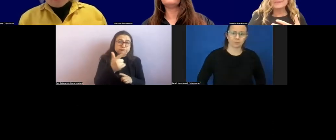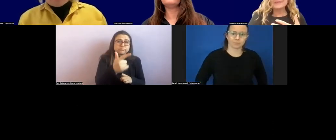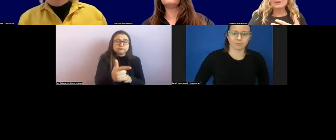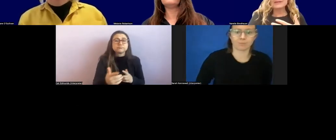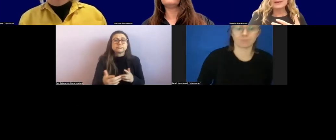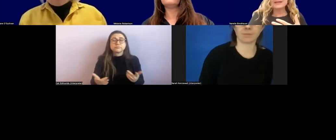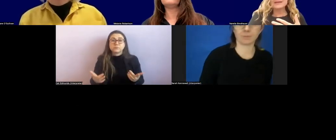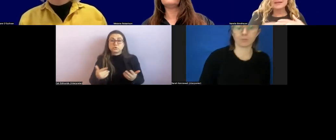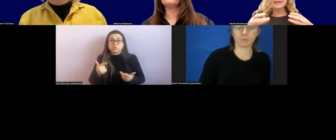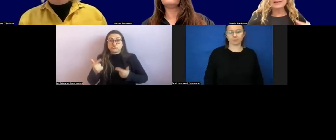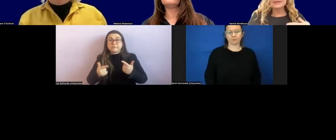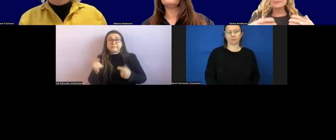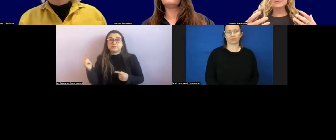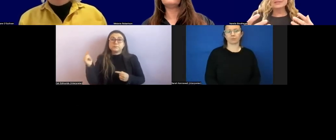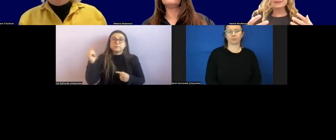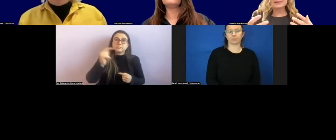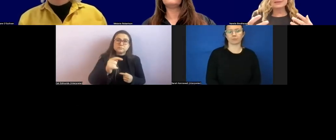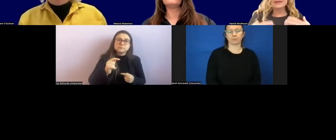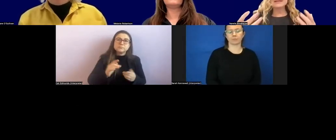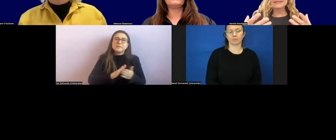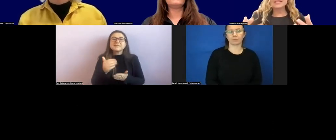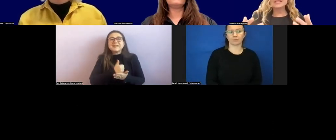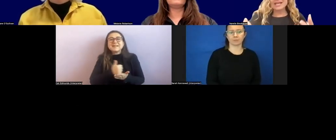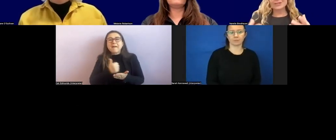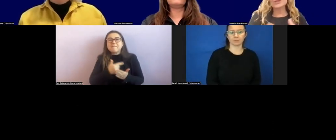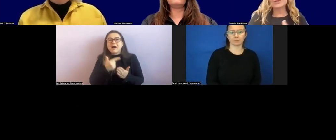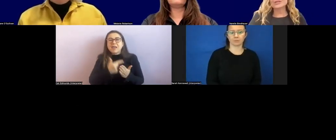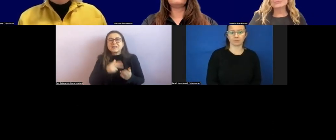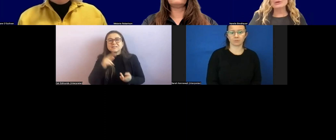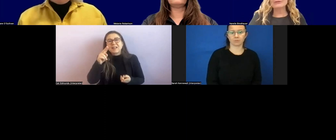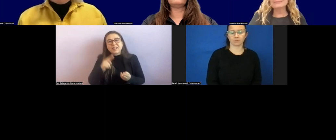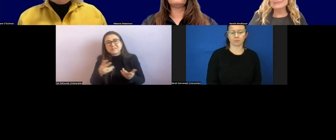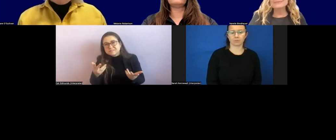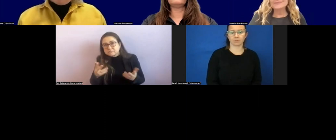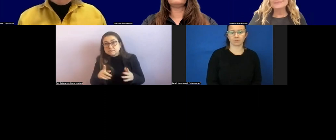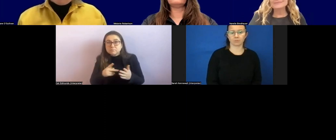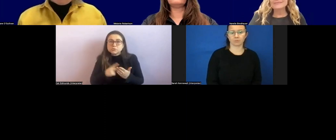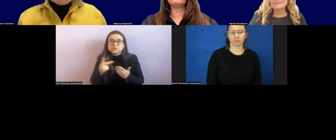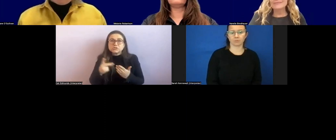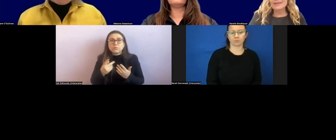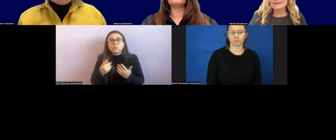um, you know, that again puts, uh, another challenge to those programs.